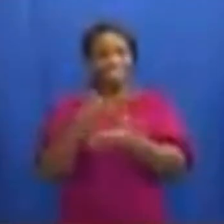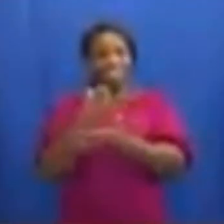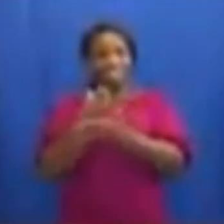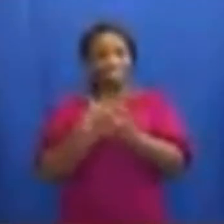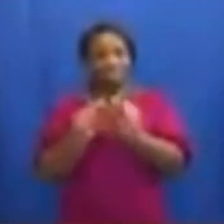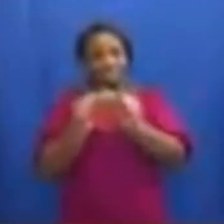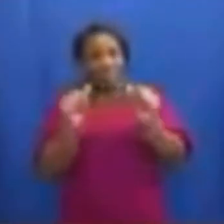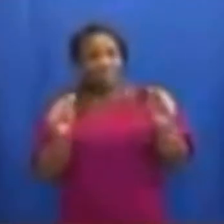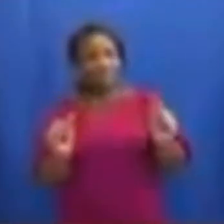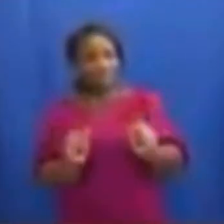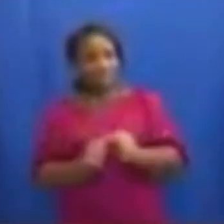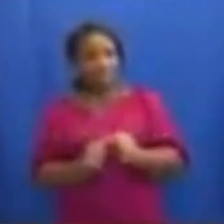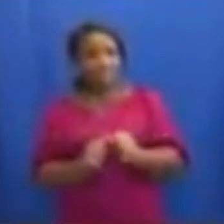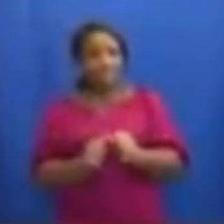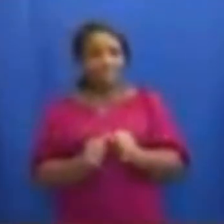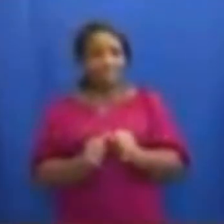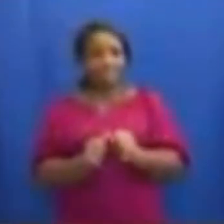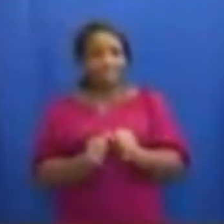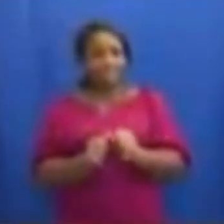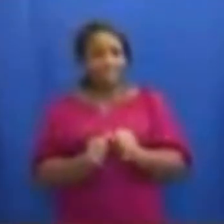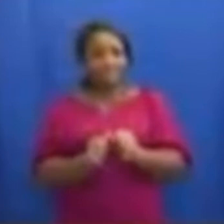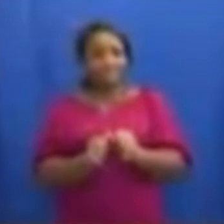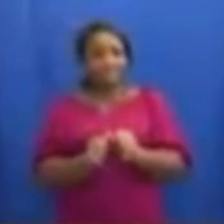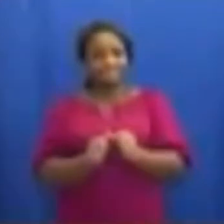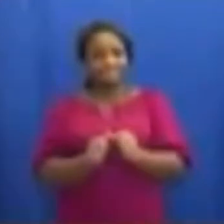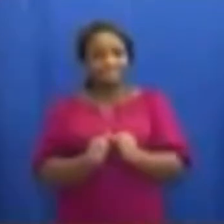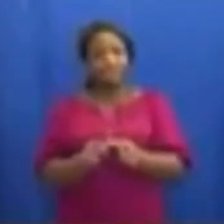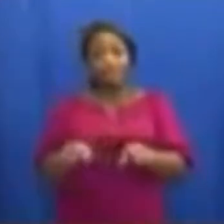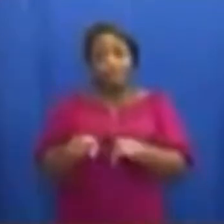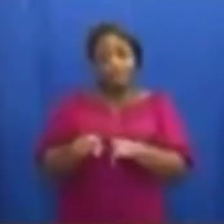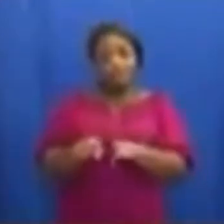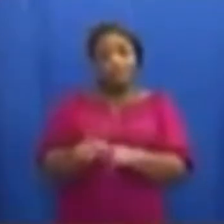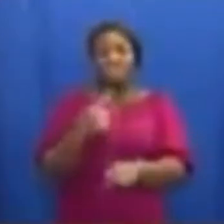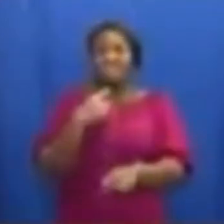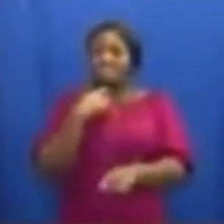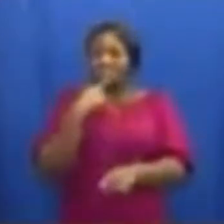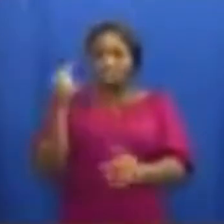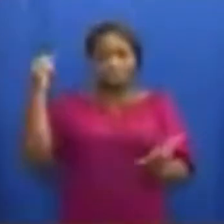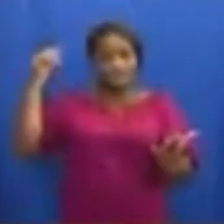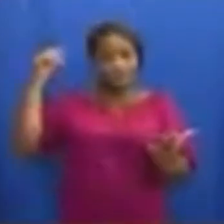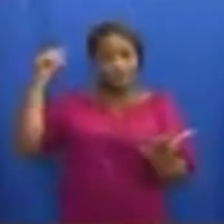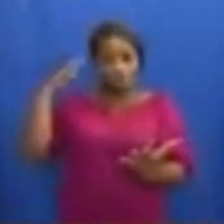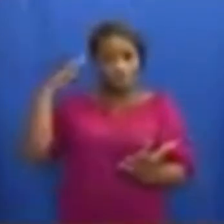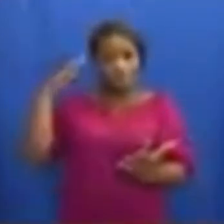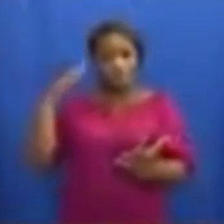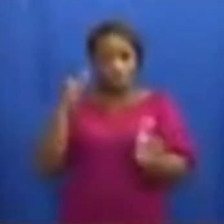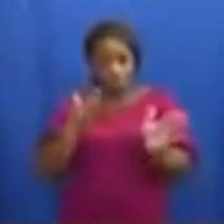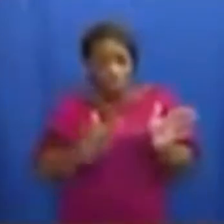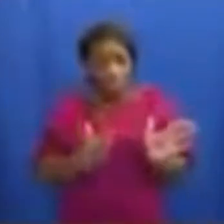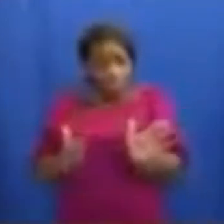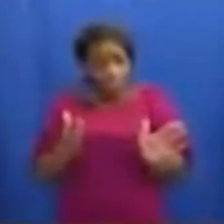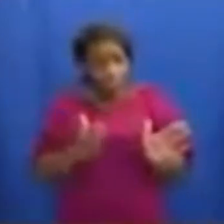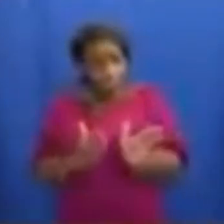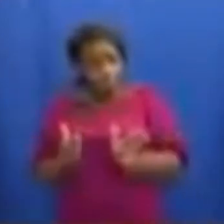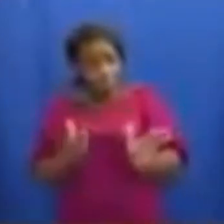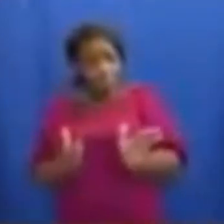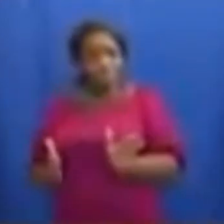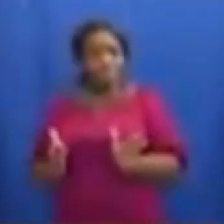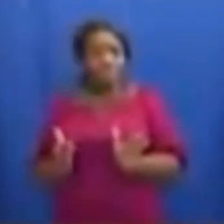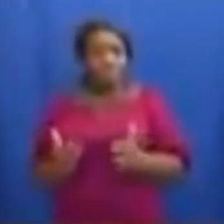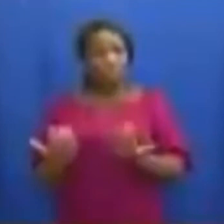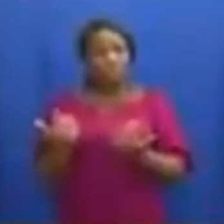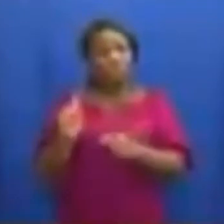areas of national life. I also indicated my hope that preparations and simulation